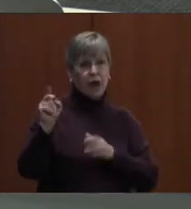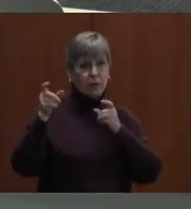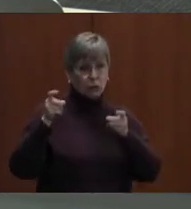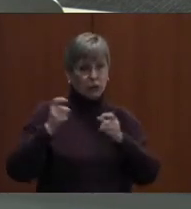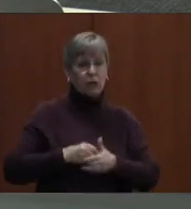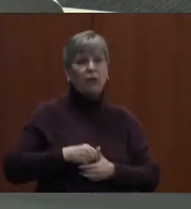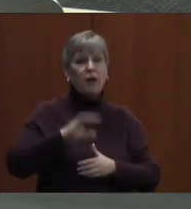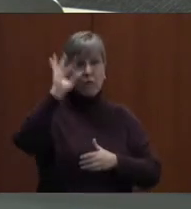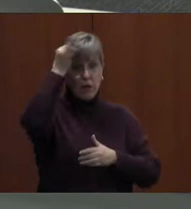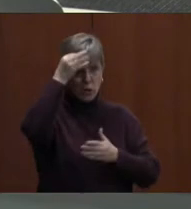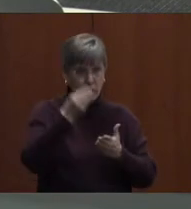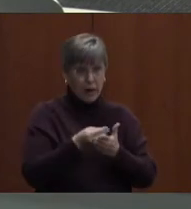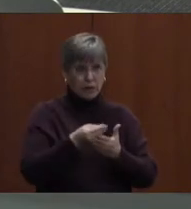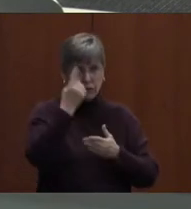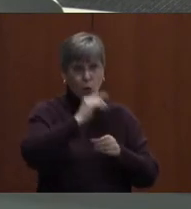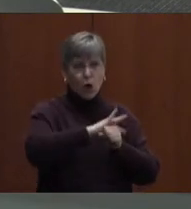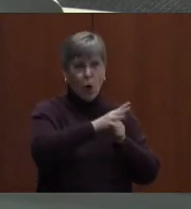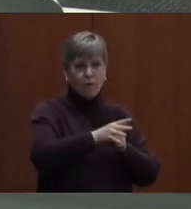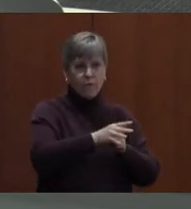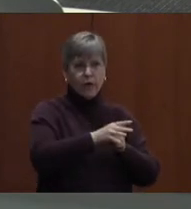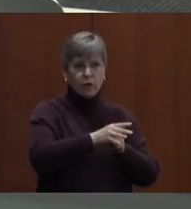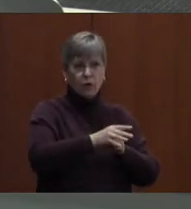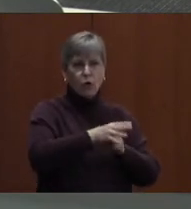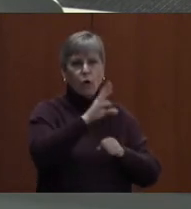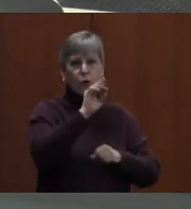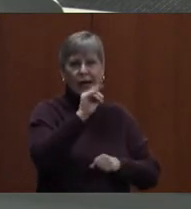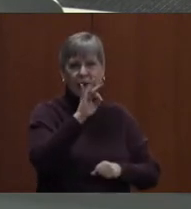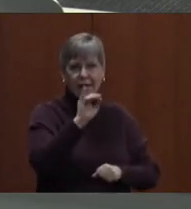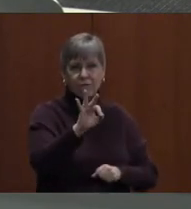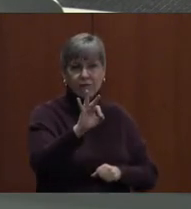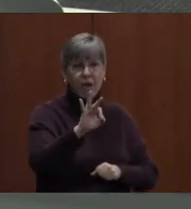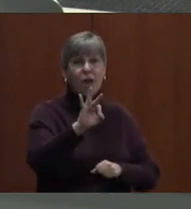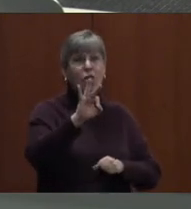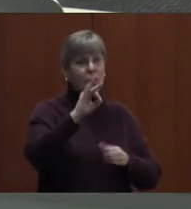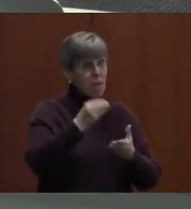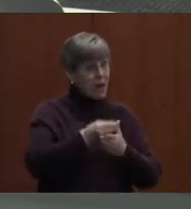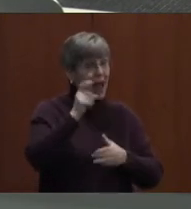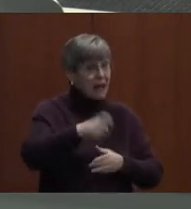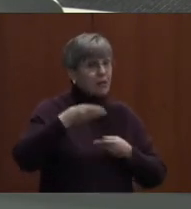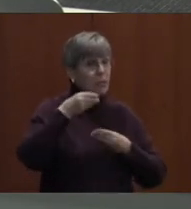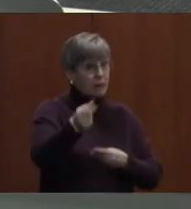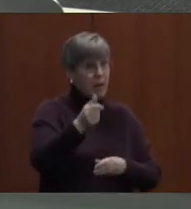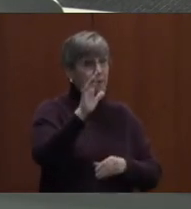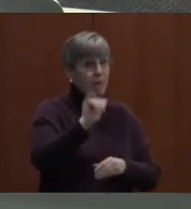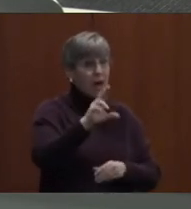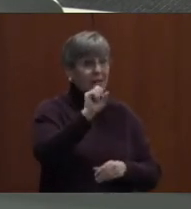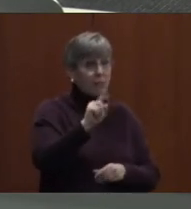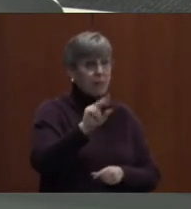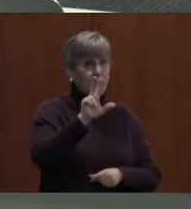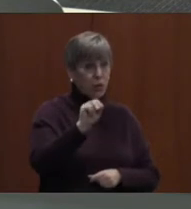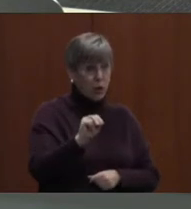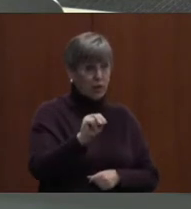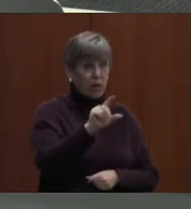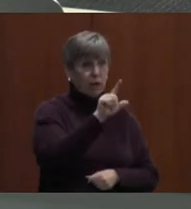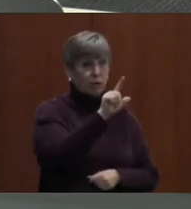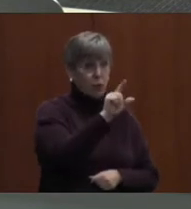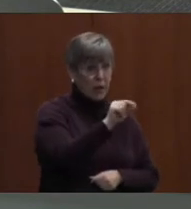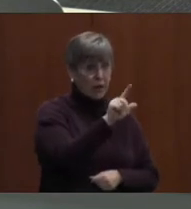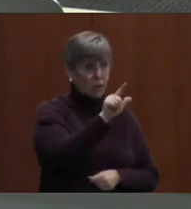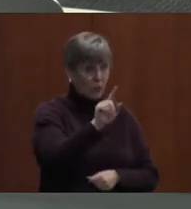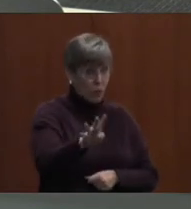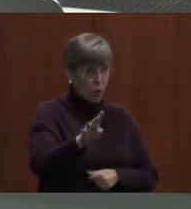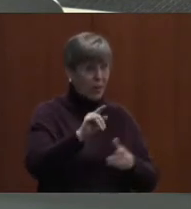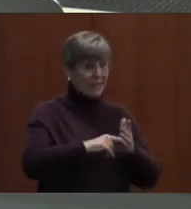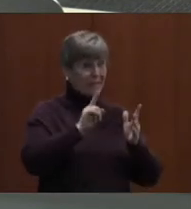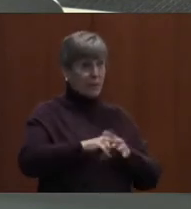federal dollars that are for COVID relief. Those funds have to be expended by September 30th of 2024, so just